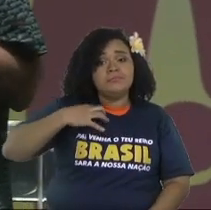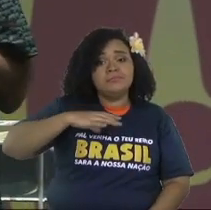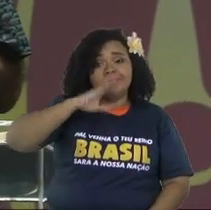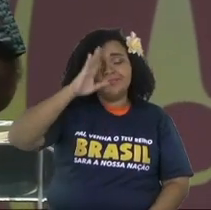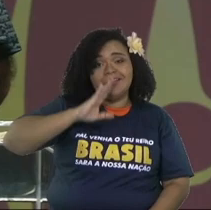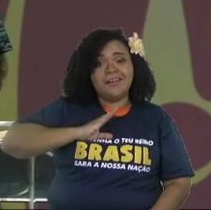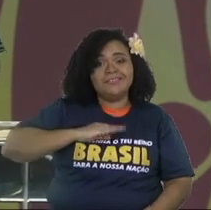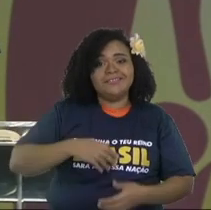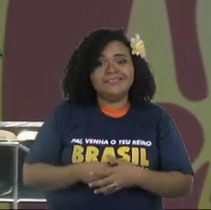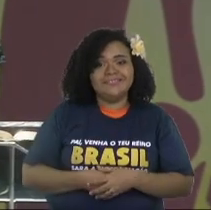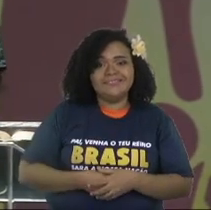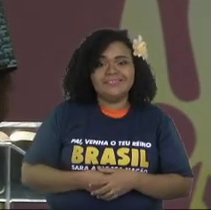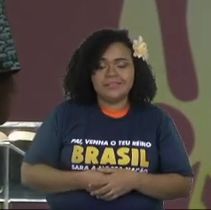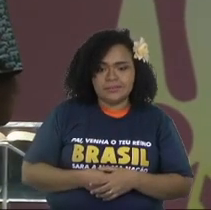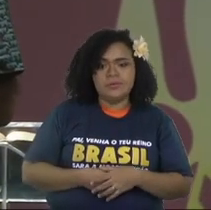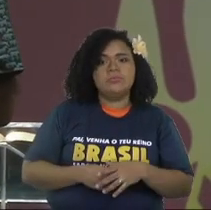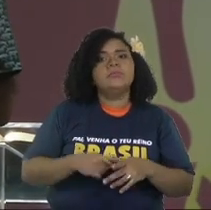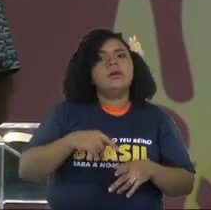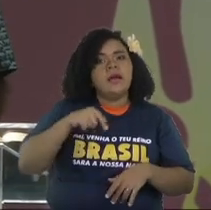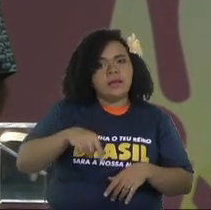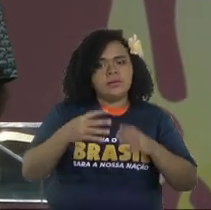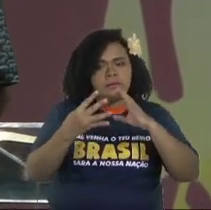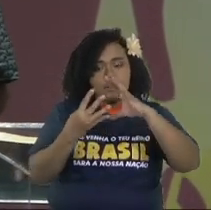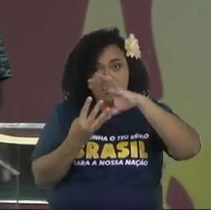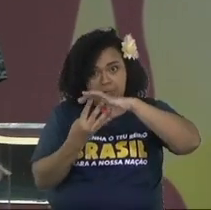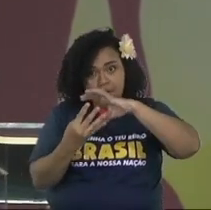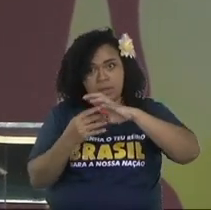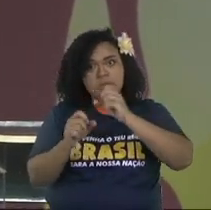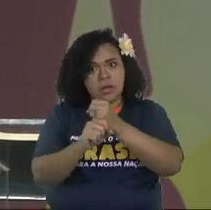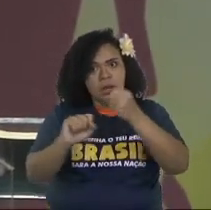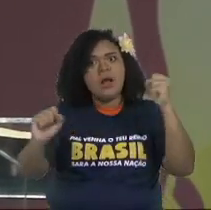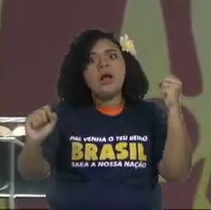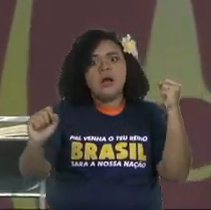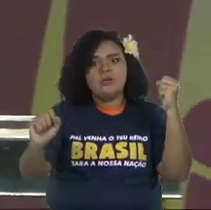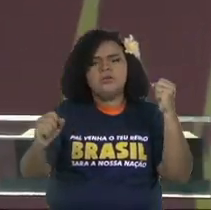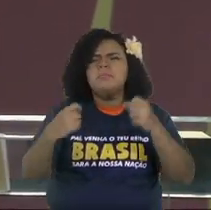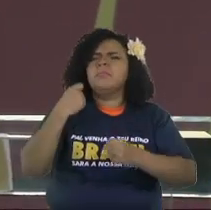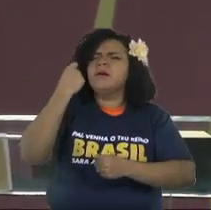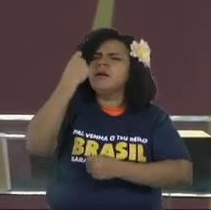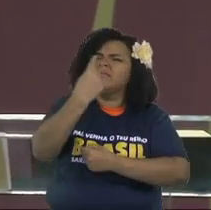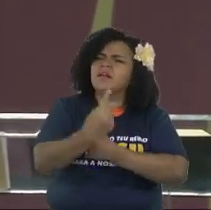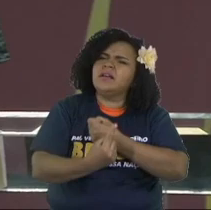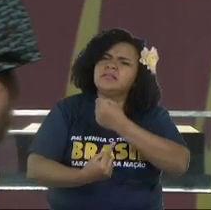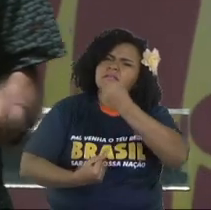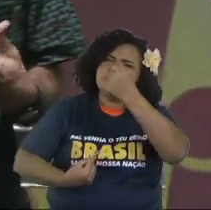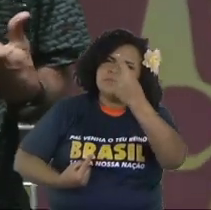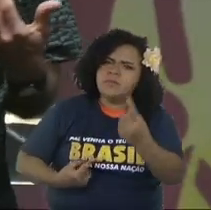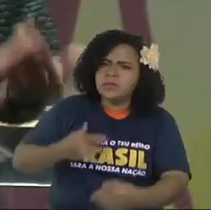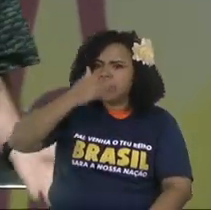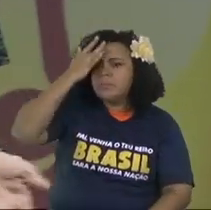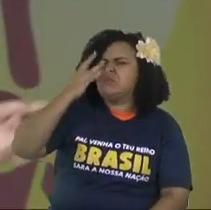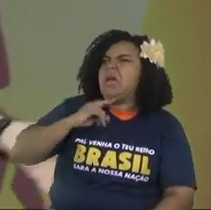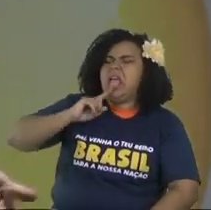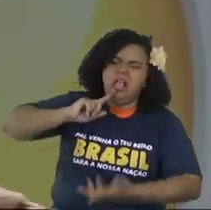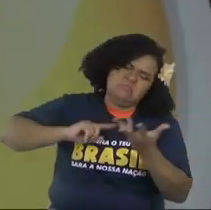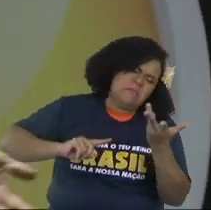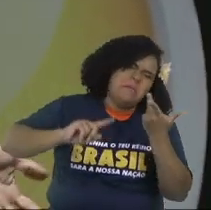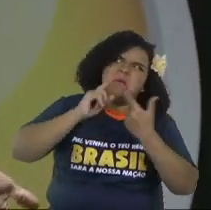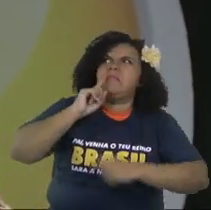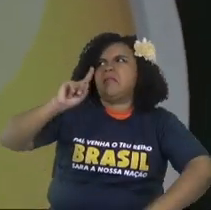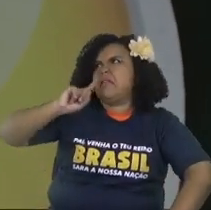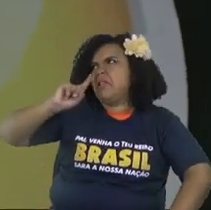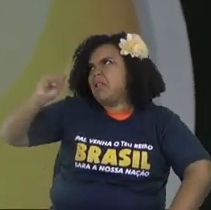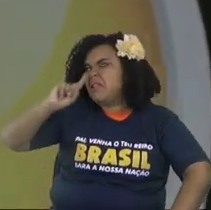and that's why we don't have complainings one of other son of the devil they